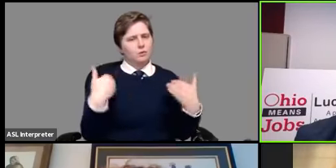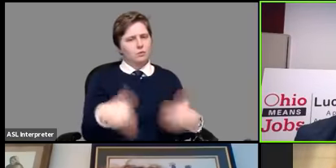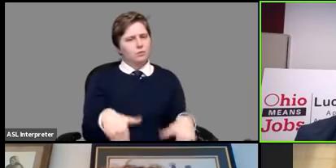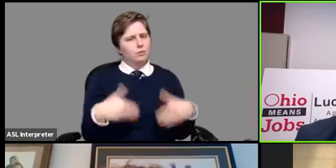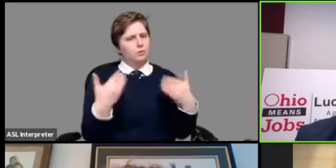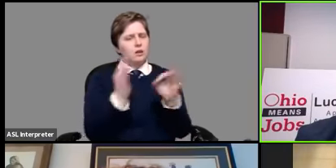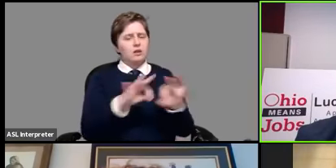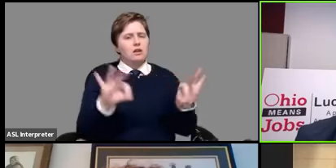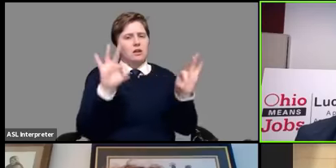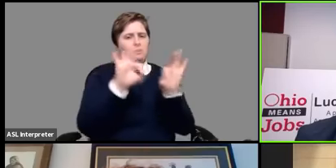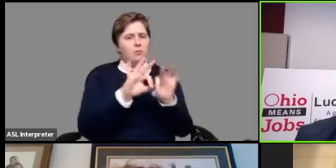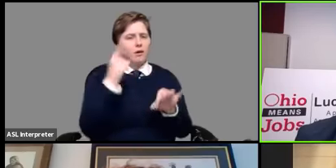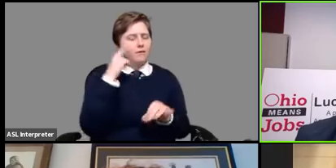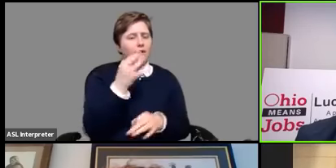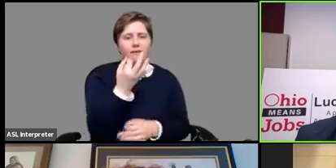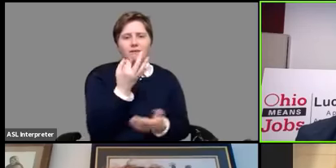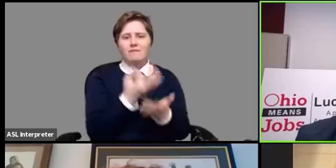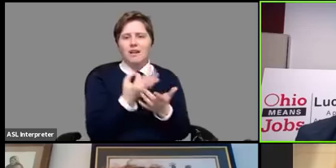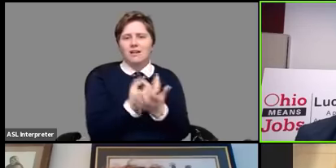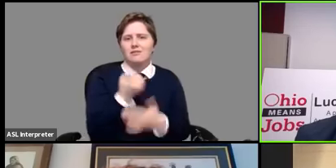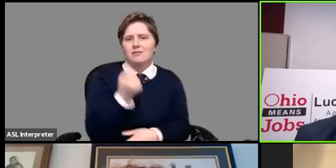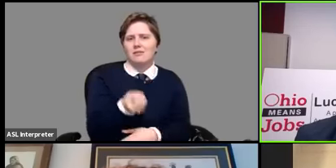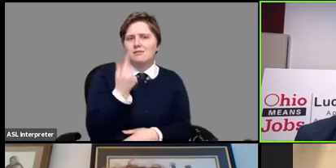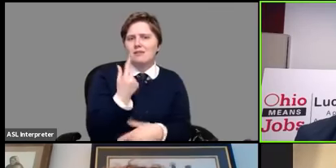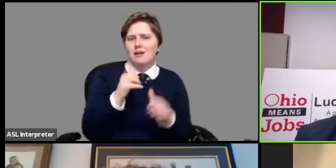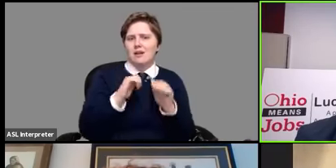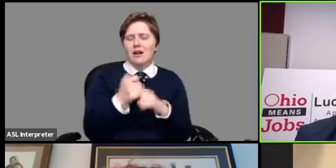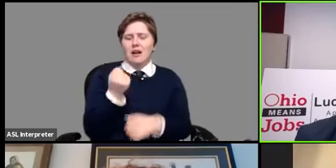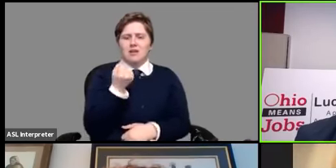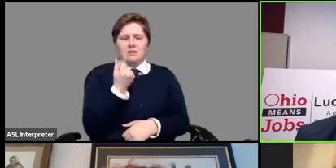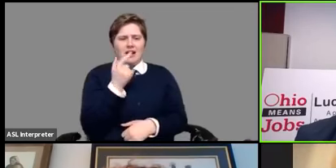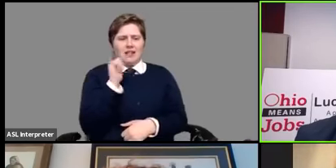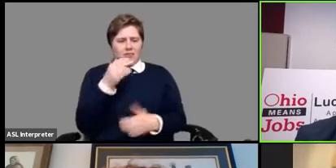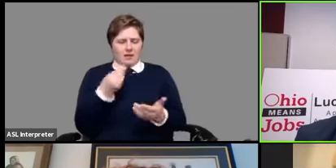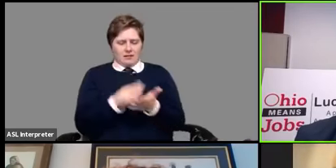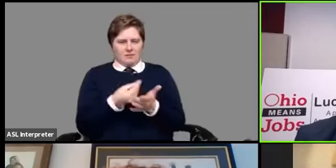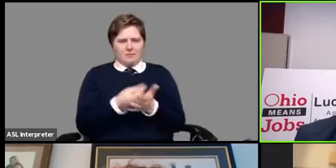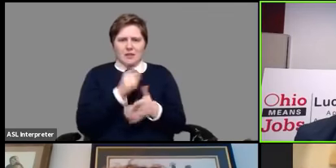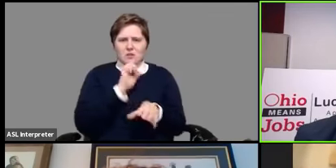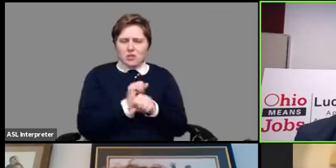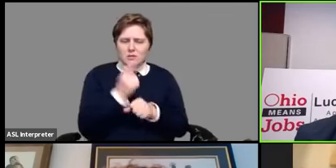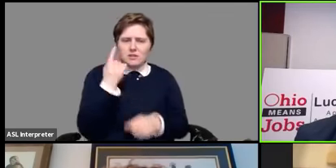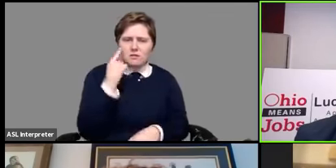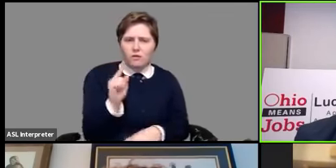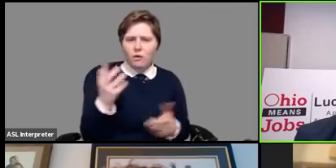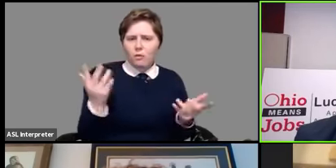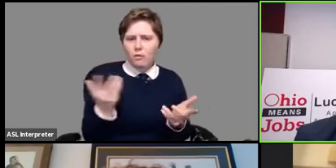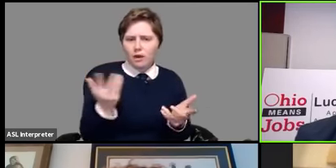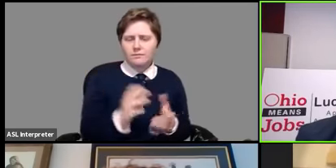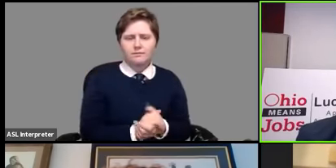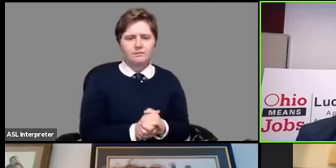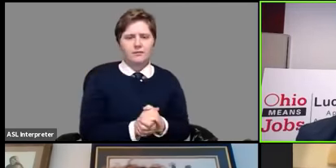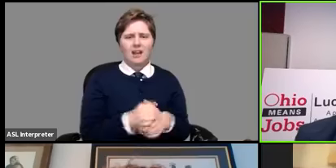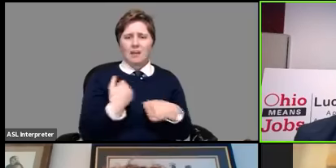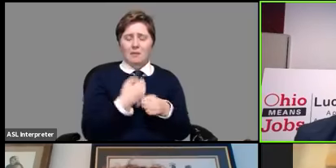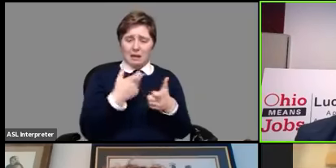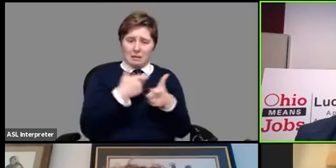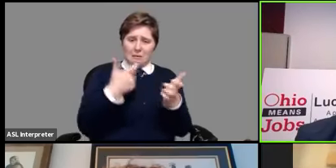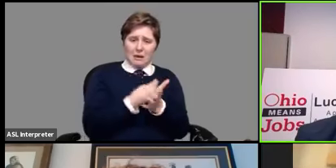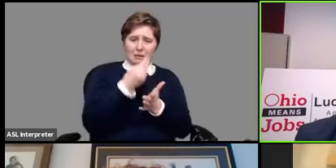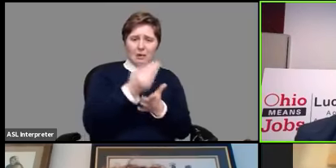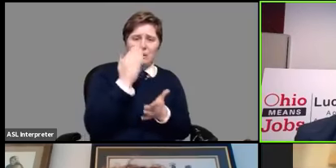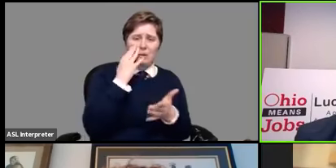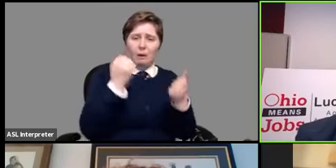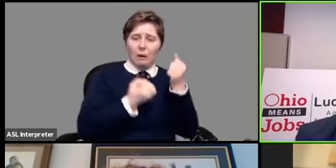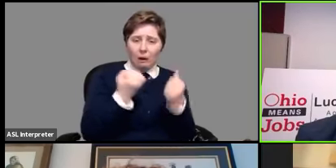for financial literacy in terms of understanding what those stimulus dollars really is for and you know making big purchases such as a